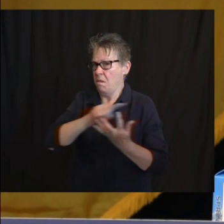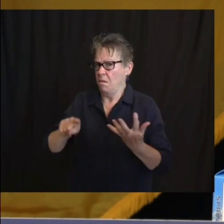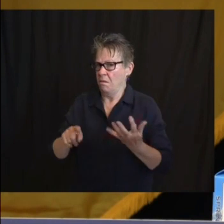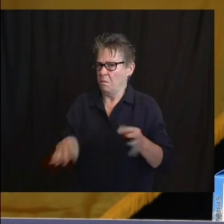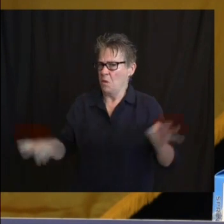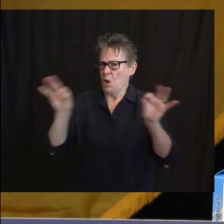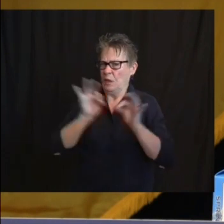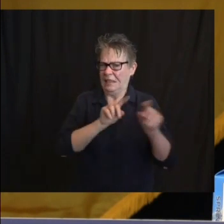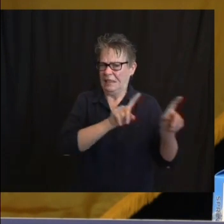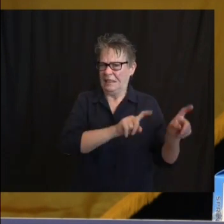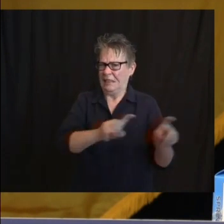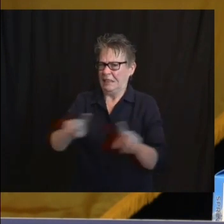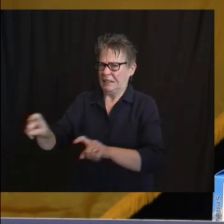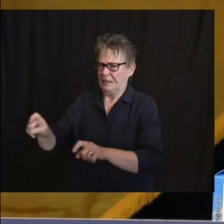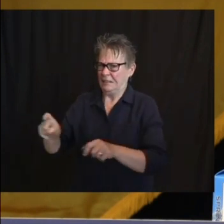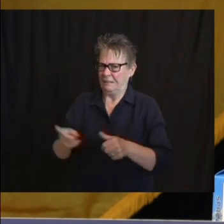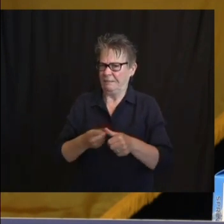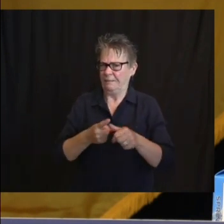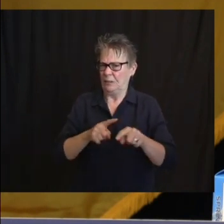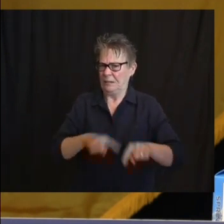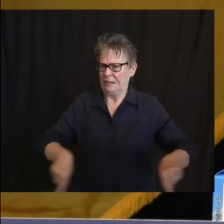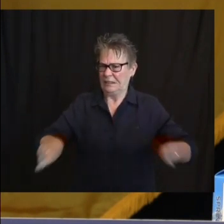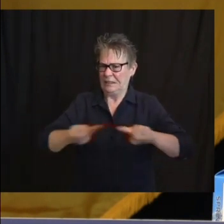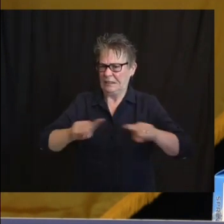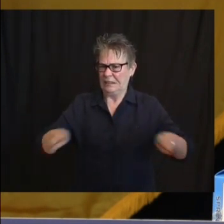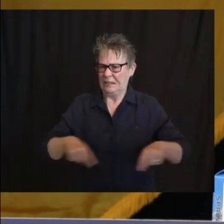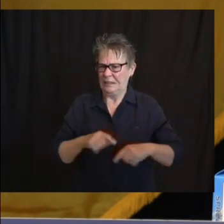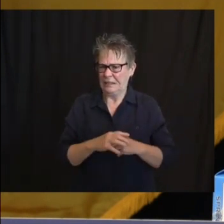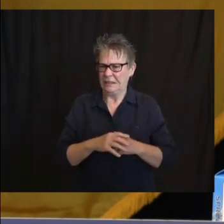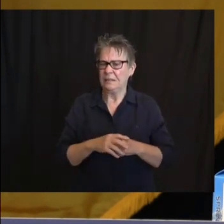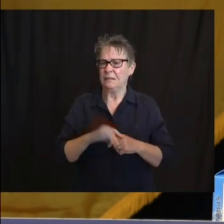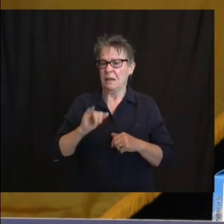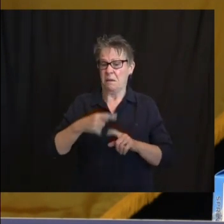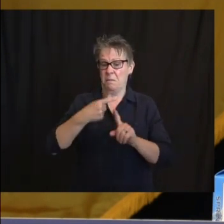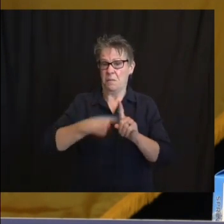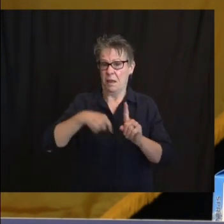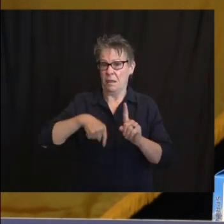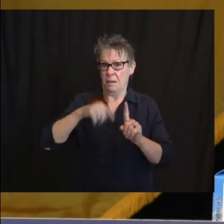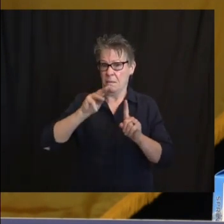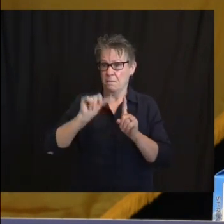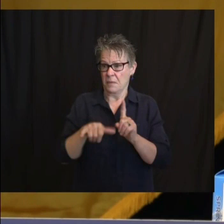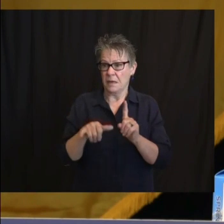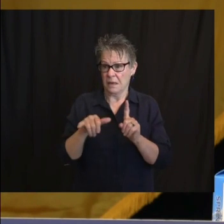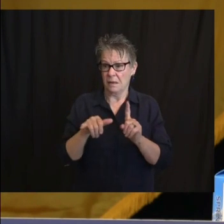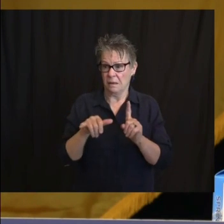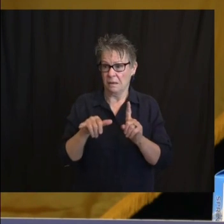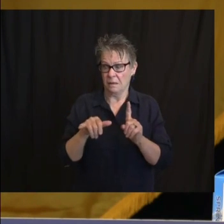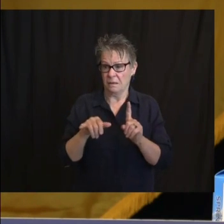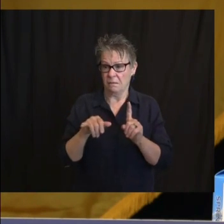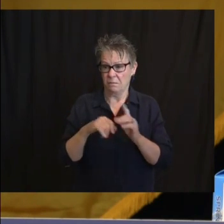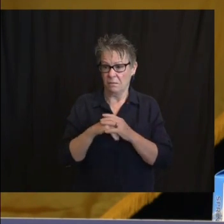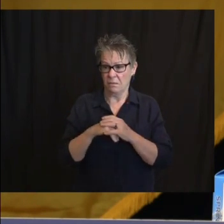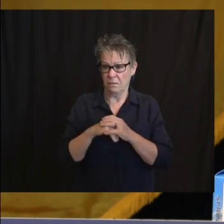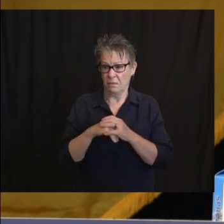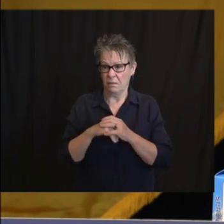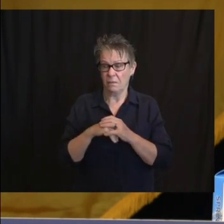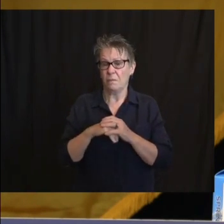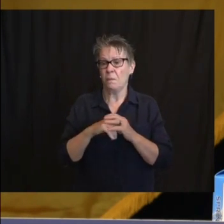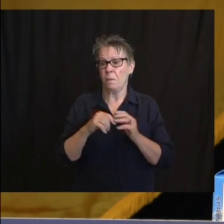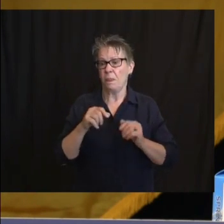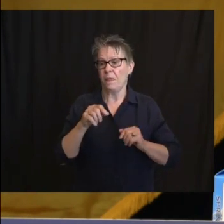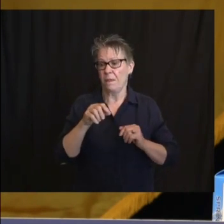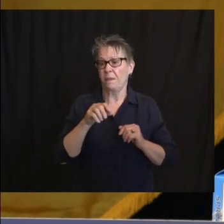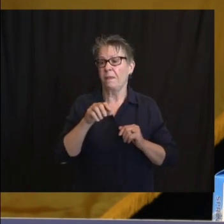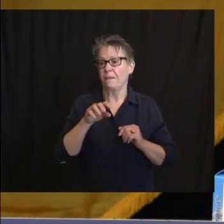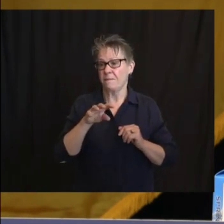we tested 109,000 individuals, 44,000 residents, and 65,000 staff.